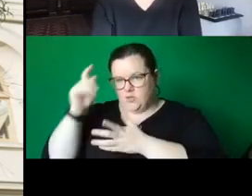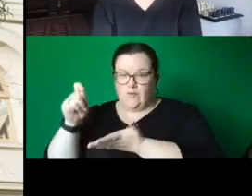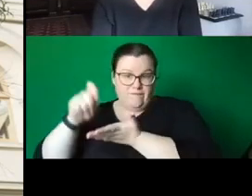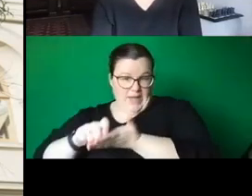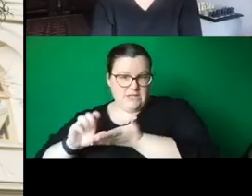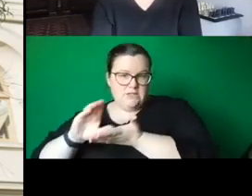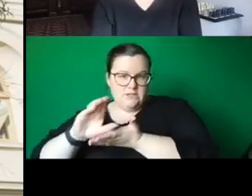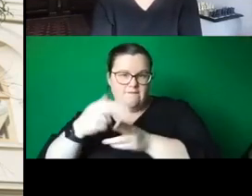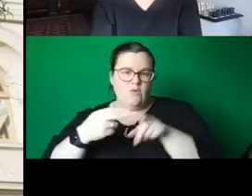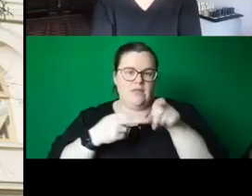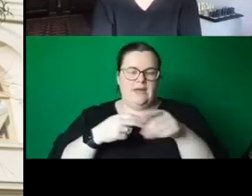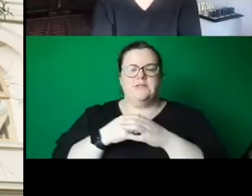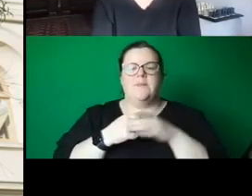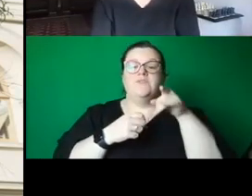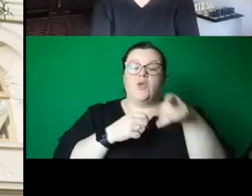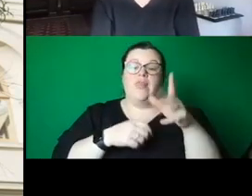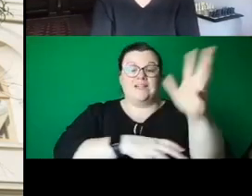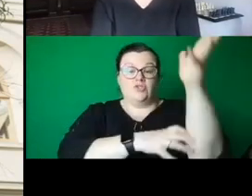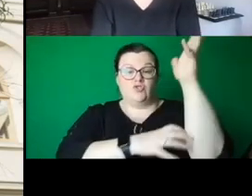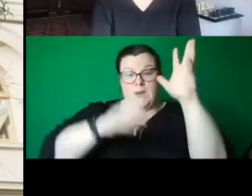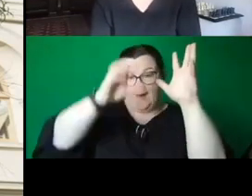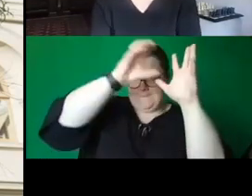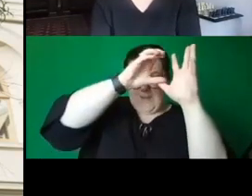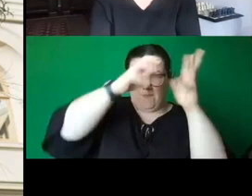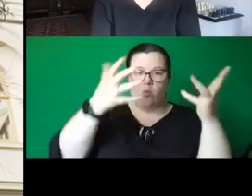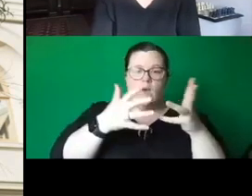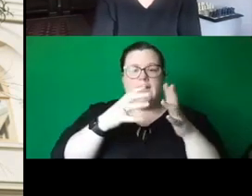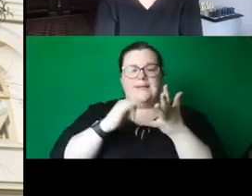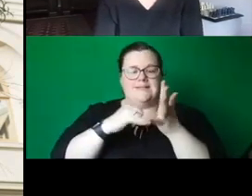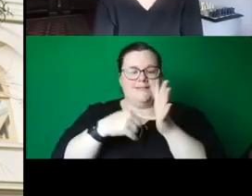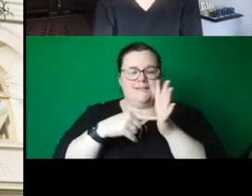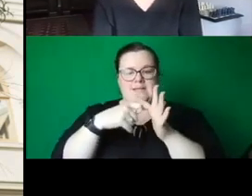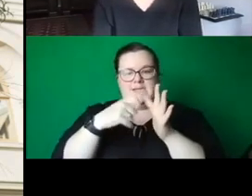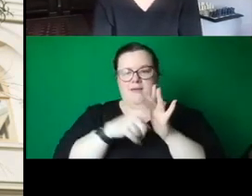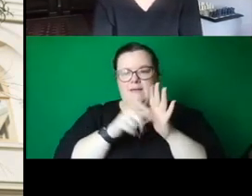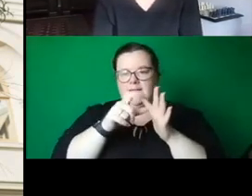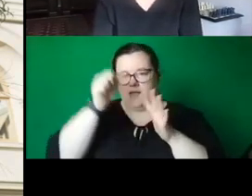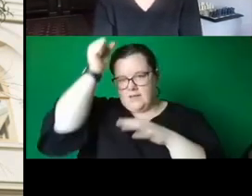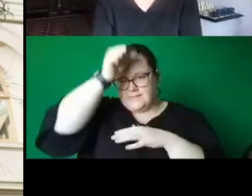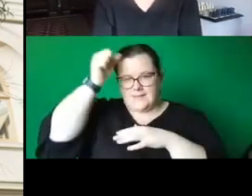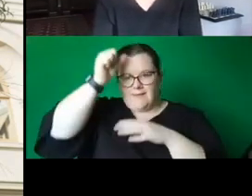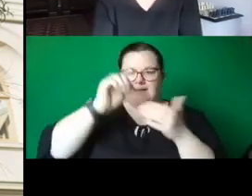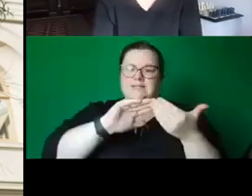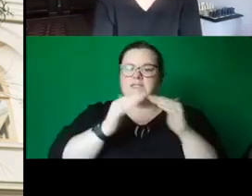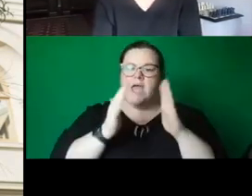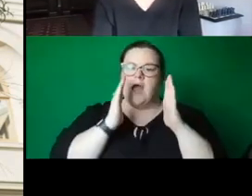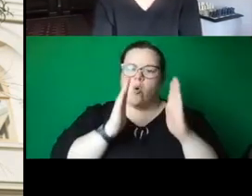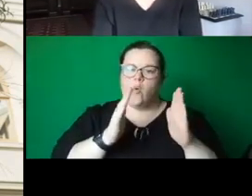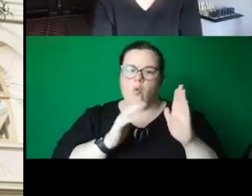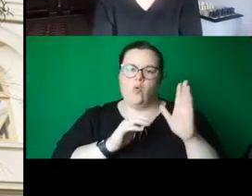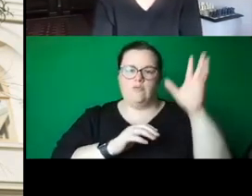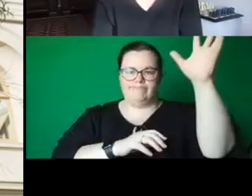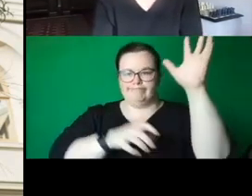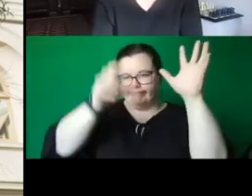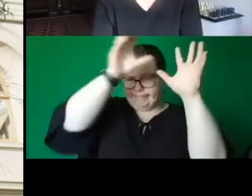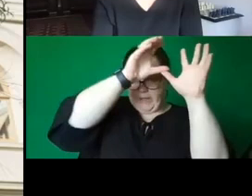was in front of St Kilda Town Hall and references John Kelly's cow up the tree. Playing with the paradox of weighty materiality and